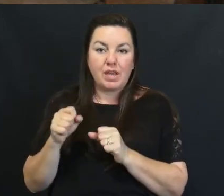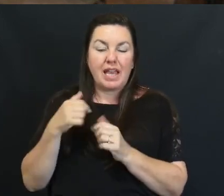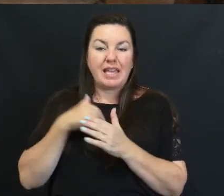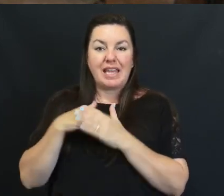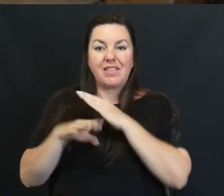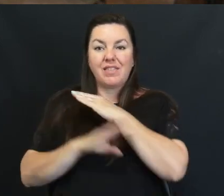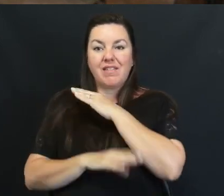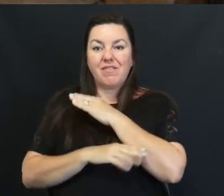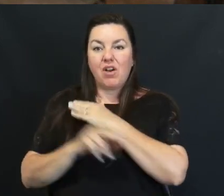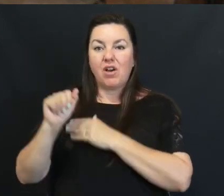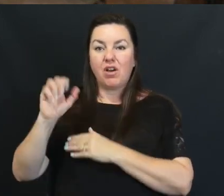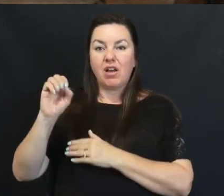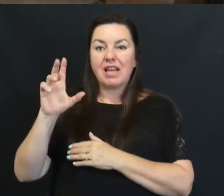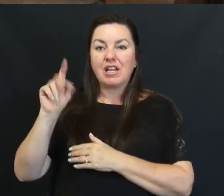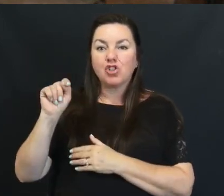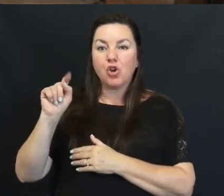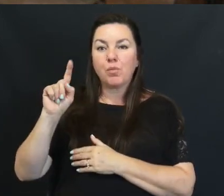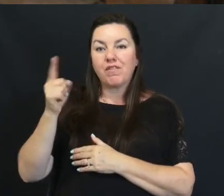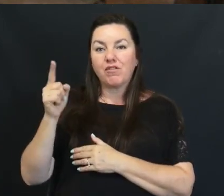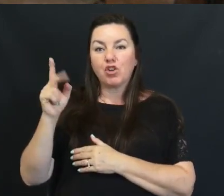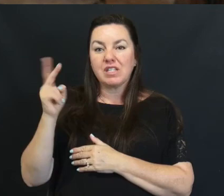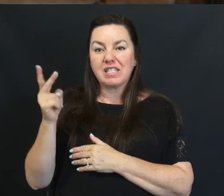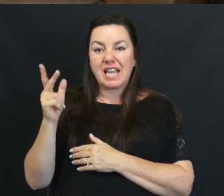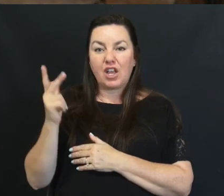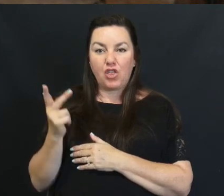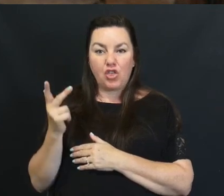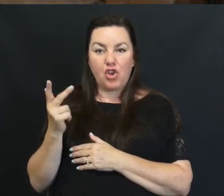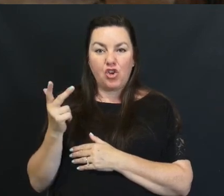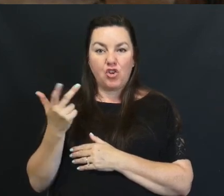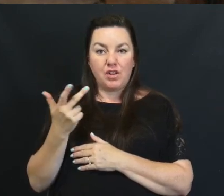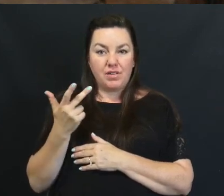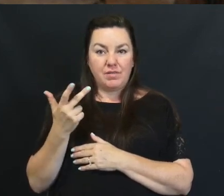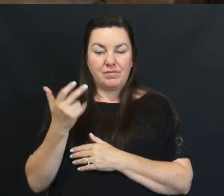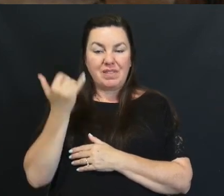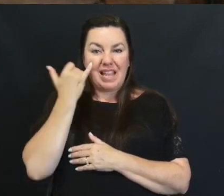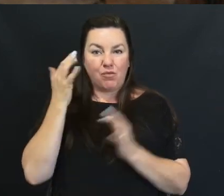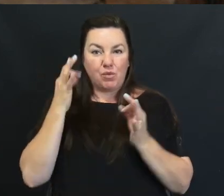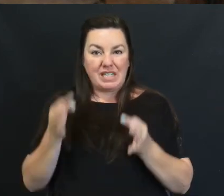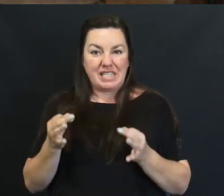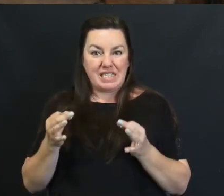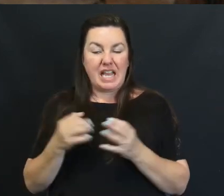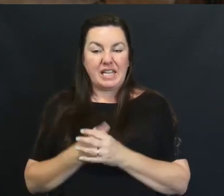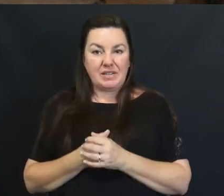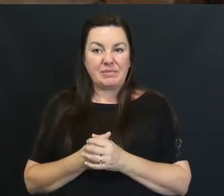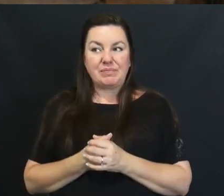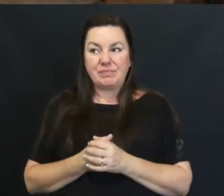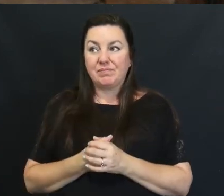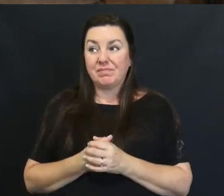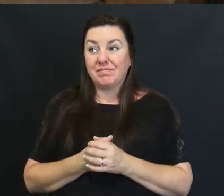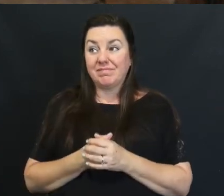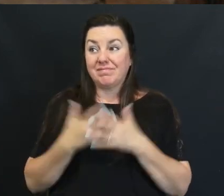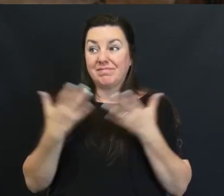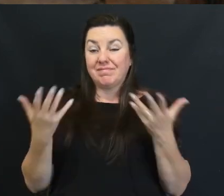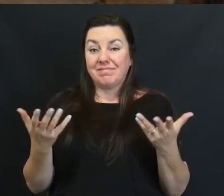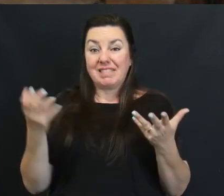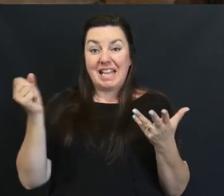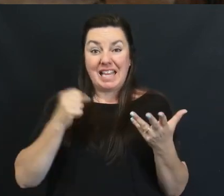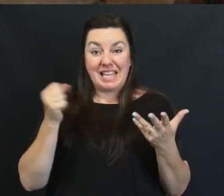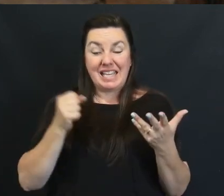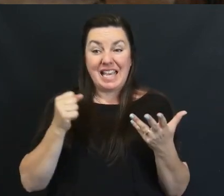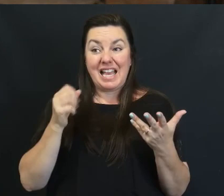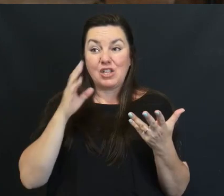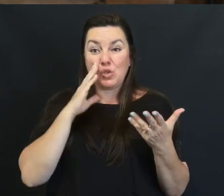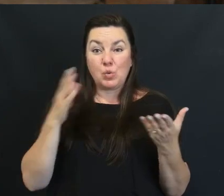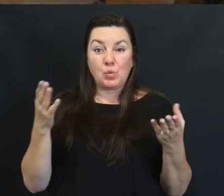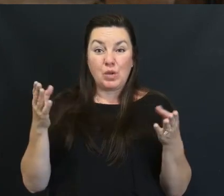Fall Again That Would Be October 1st 2nd And 3rd If We Make That Happen So All Right Ladies Yes We Are Going